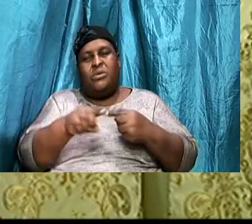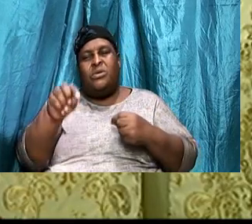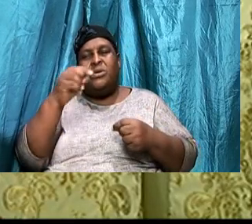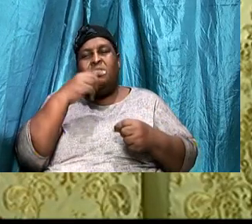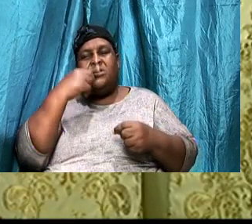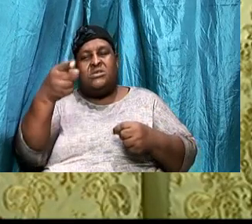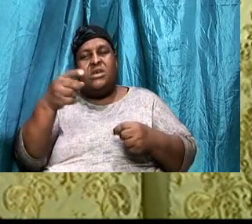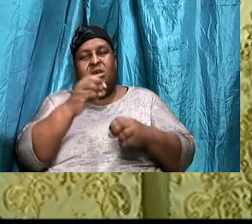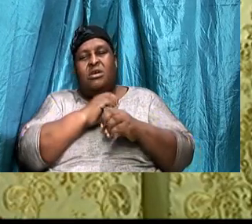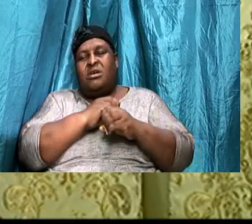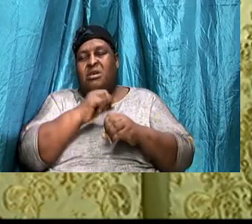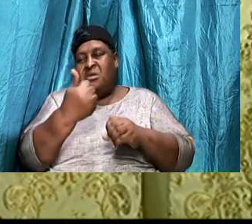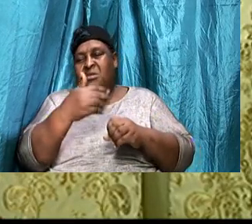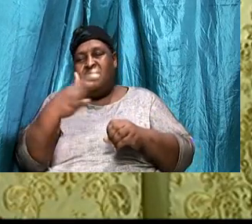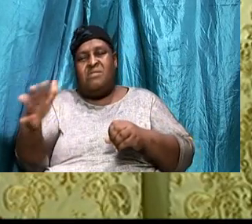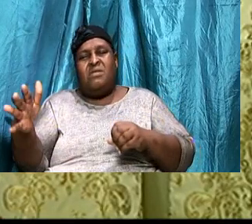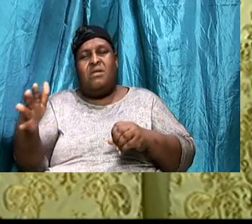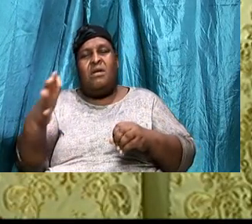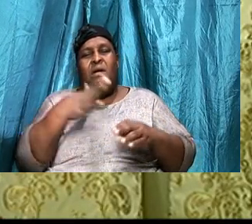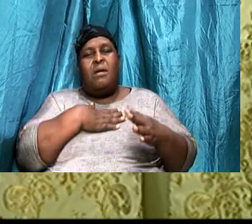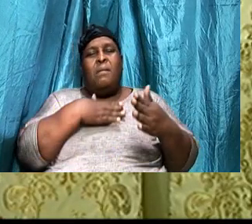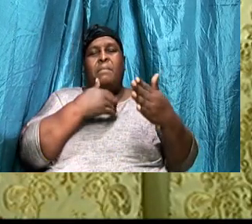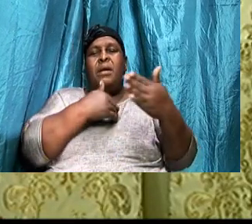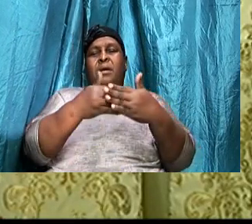anything, My neighbor,